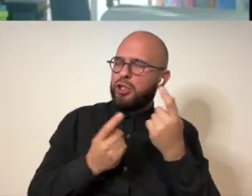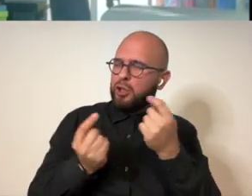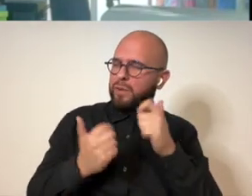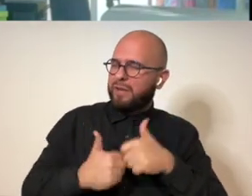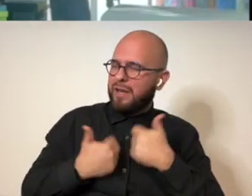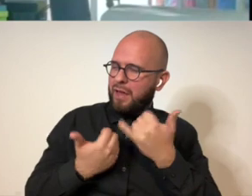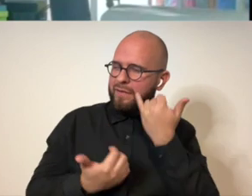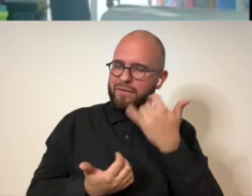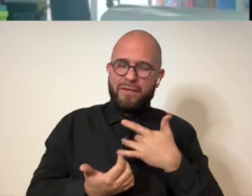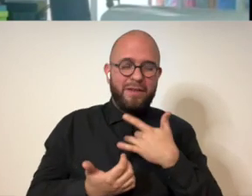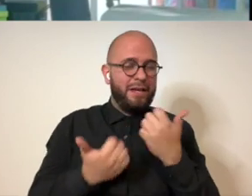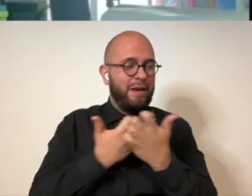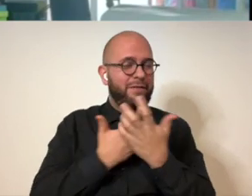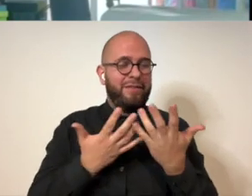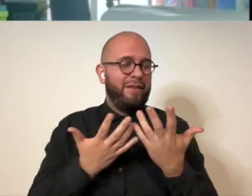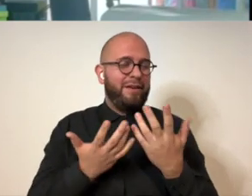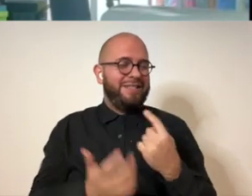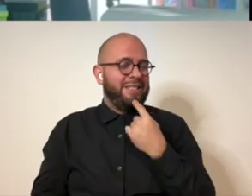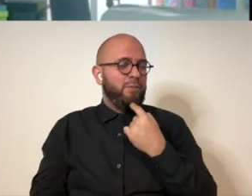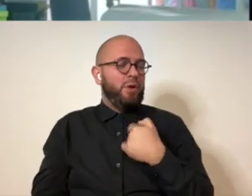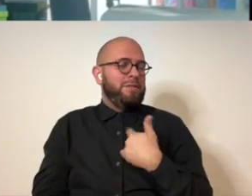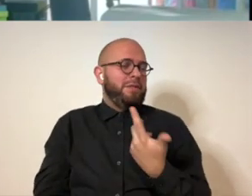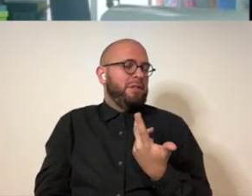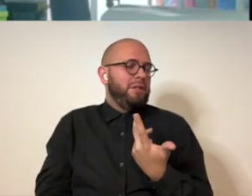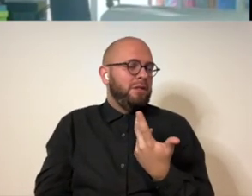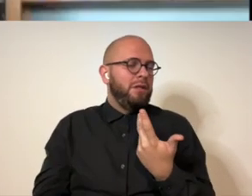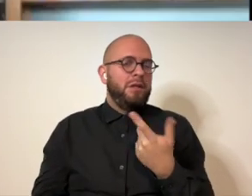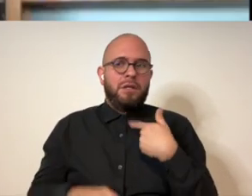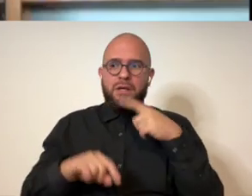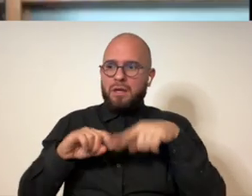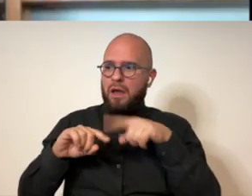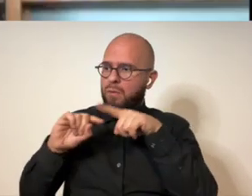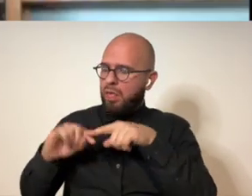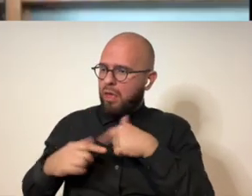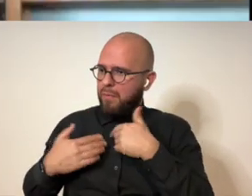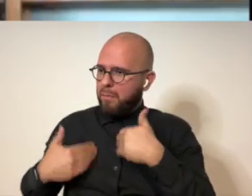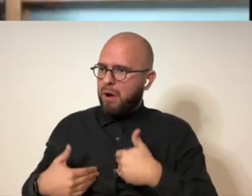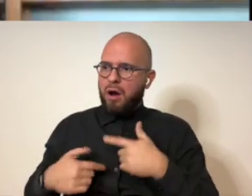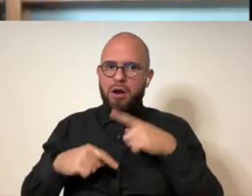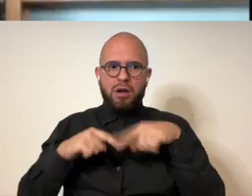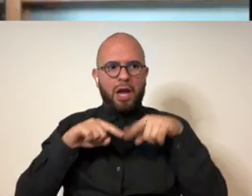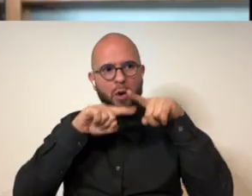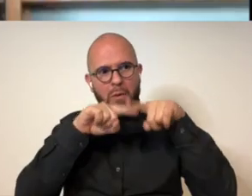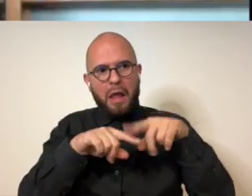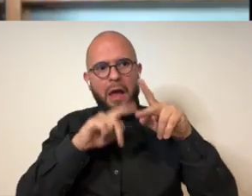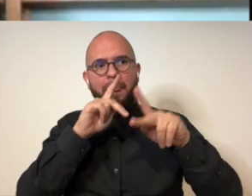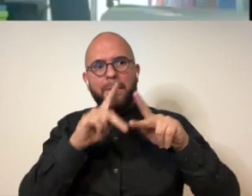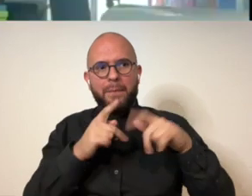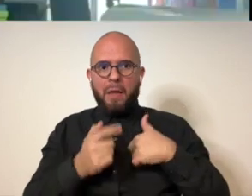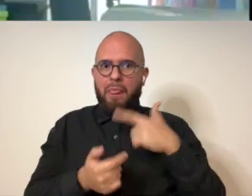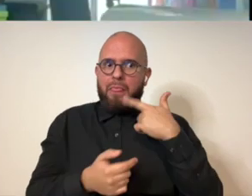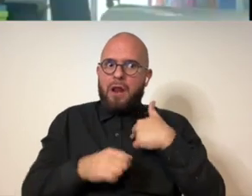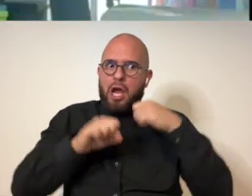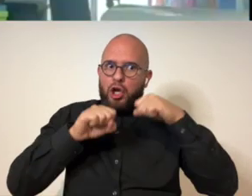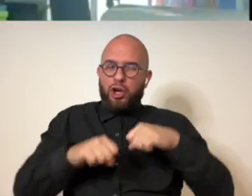rely on maybe the people that you thought you could yeah i was really at a place of having lost everything